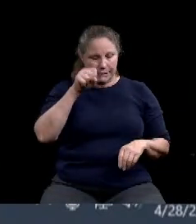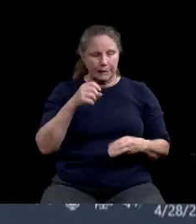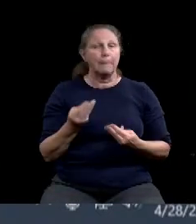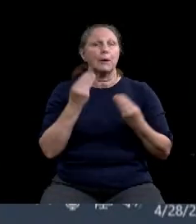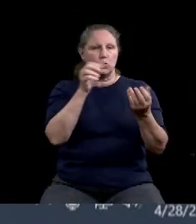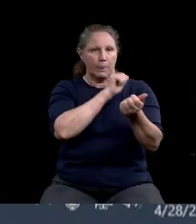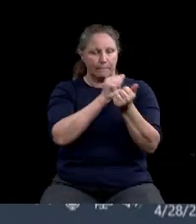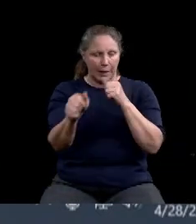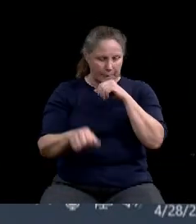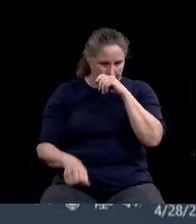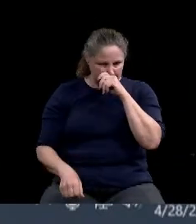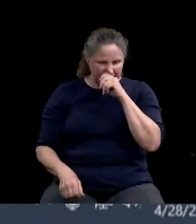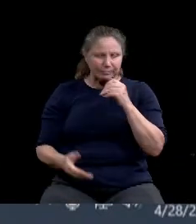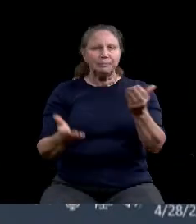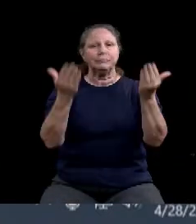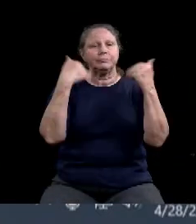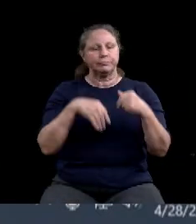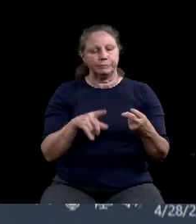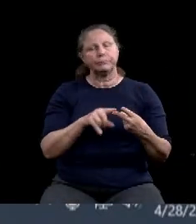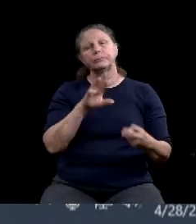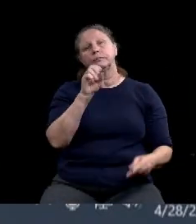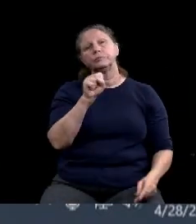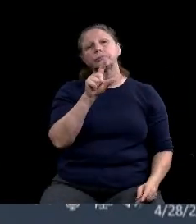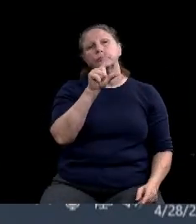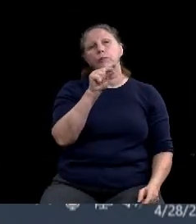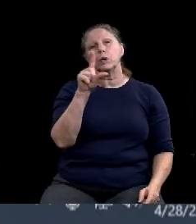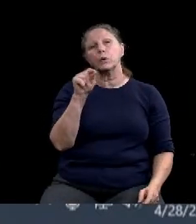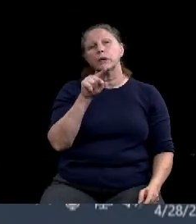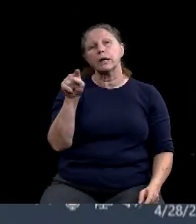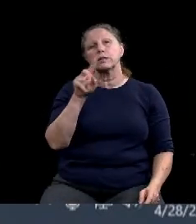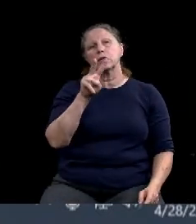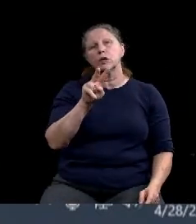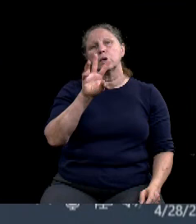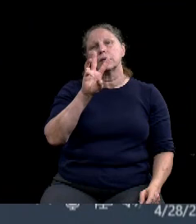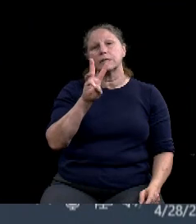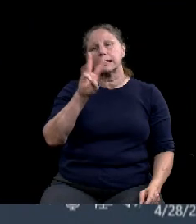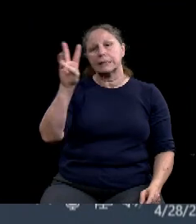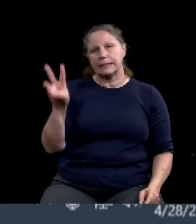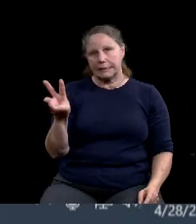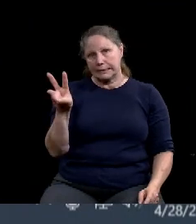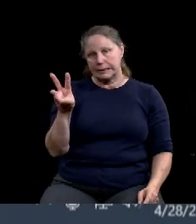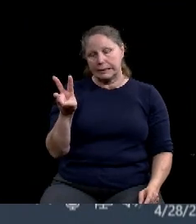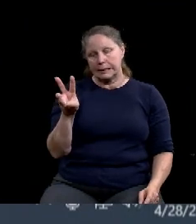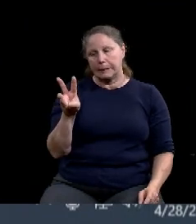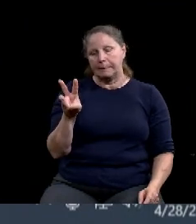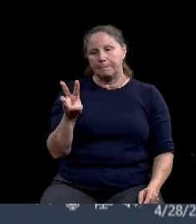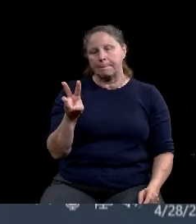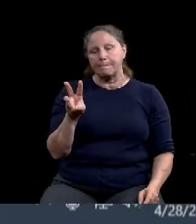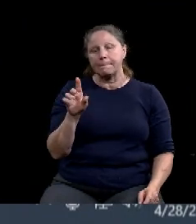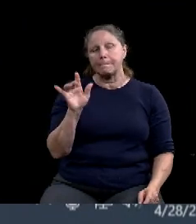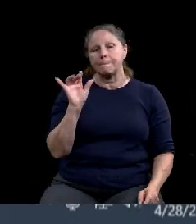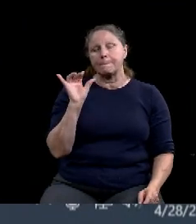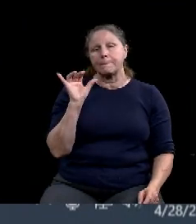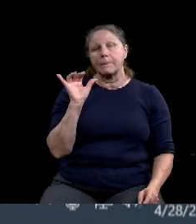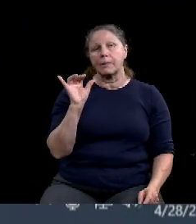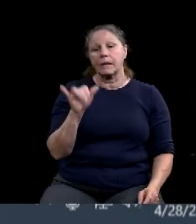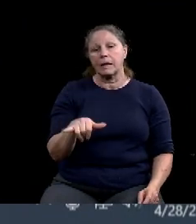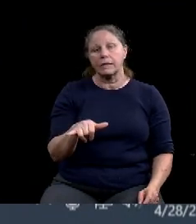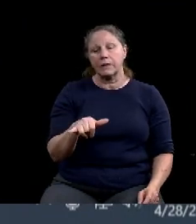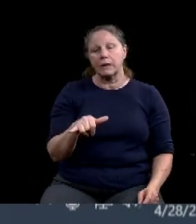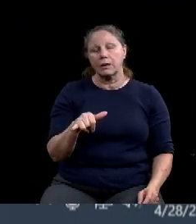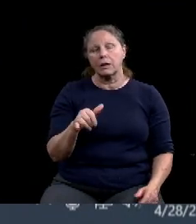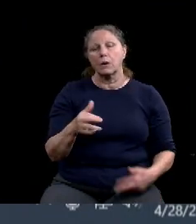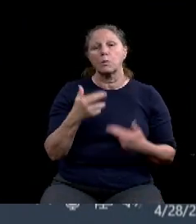2020-266. This is, consider a resolution approving an interlocal agreement within Plinney County